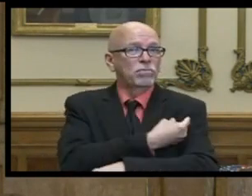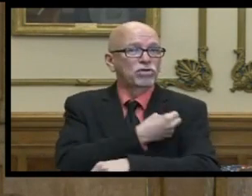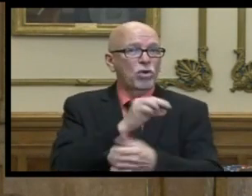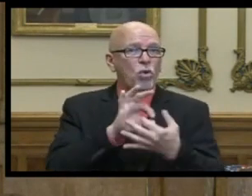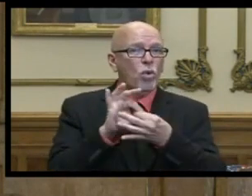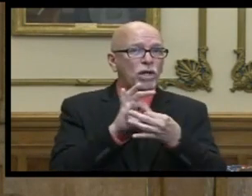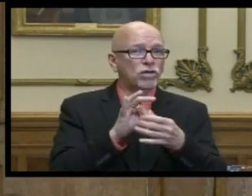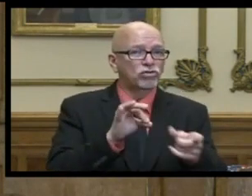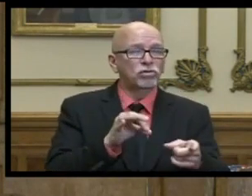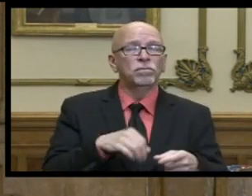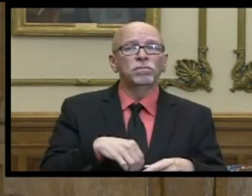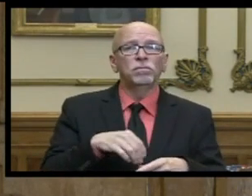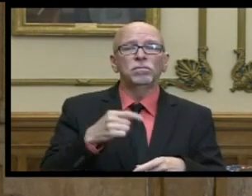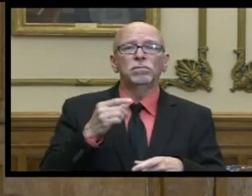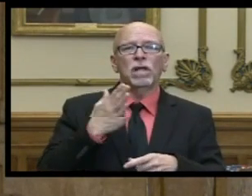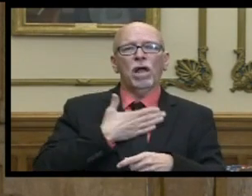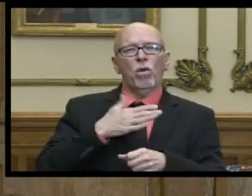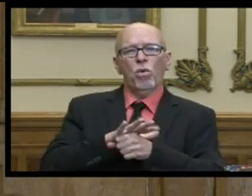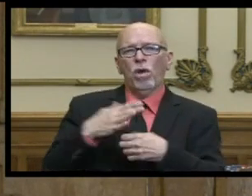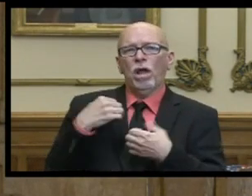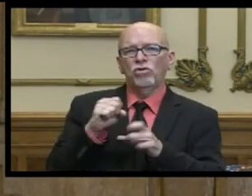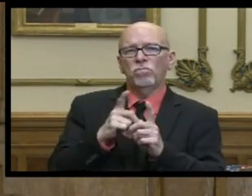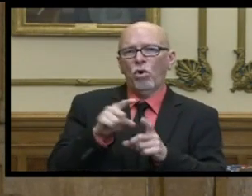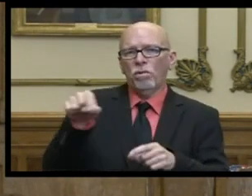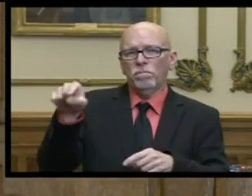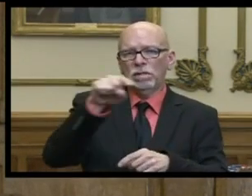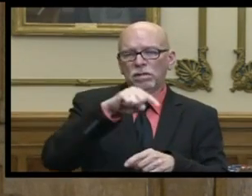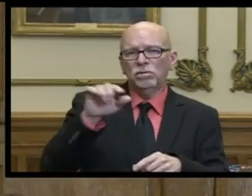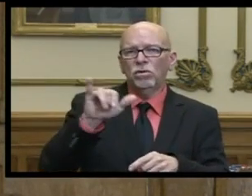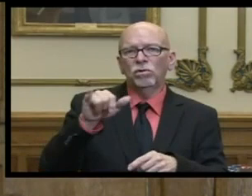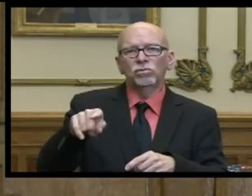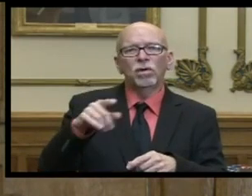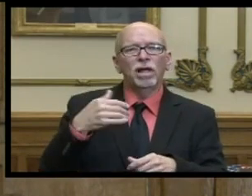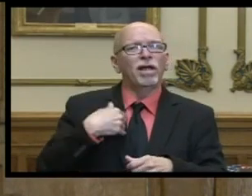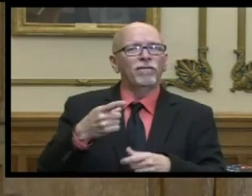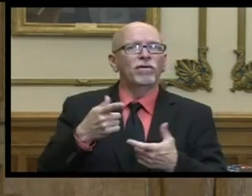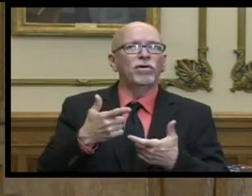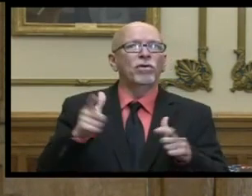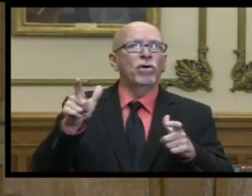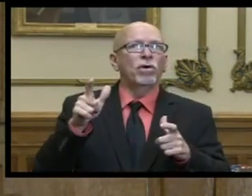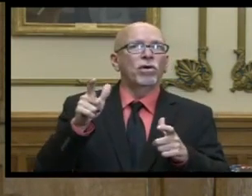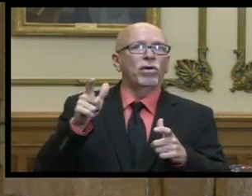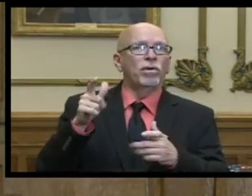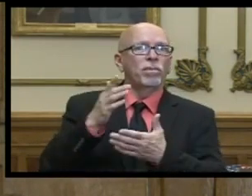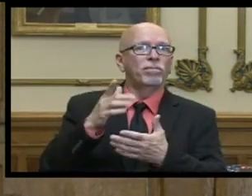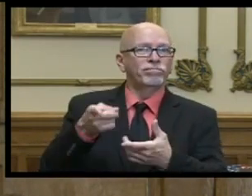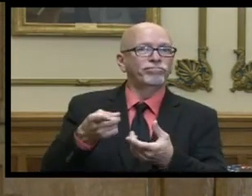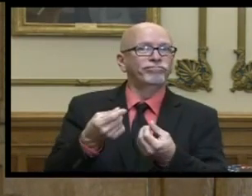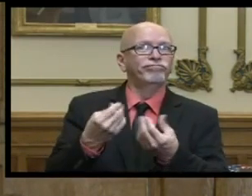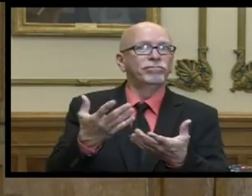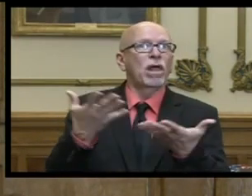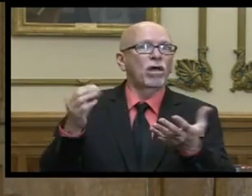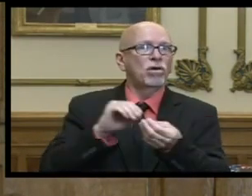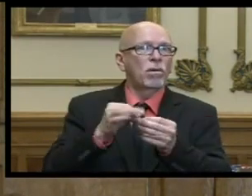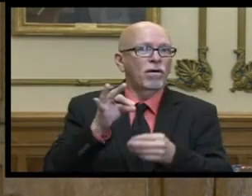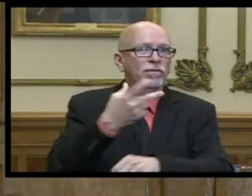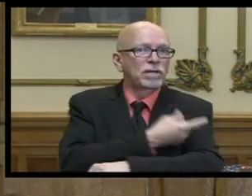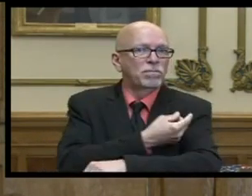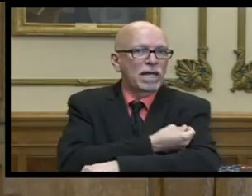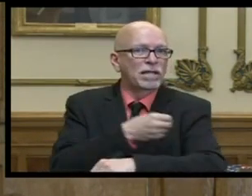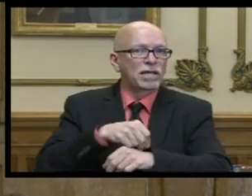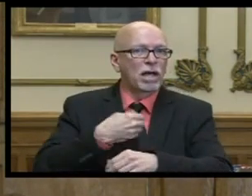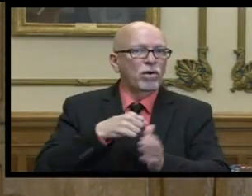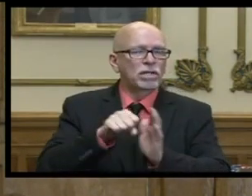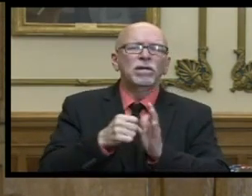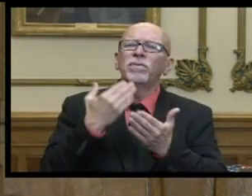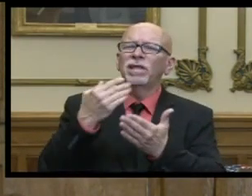coalition and as i mentioned our local health departments that also give a a large bulk of our immunizations um across the state so